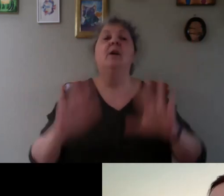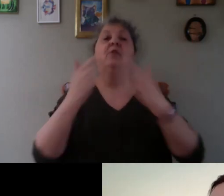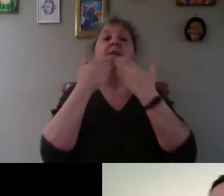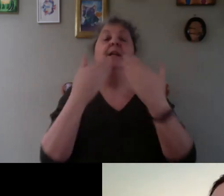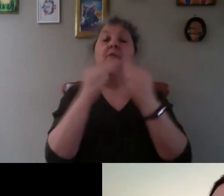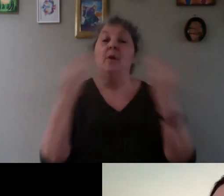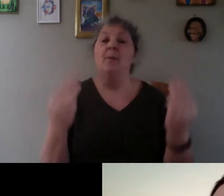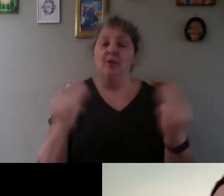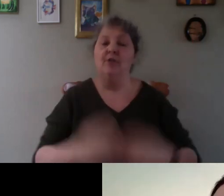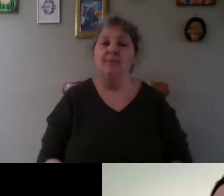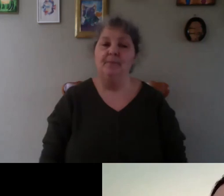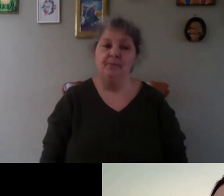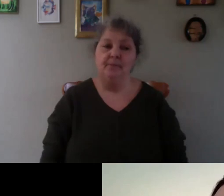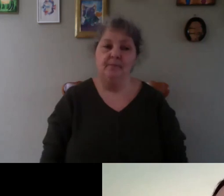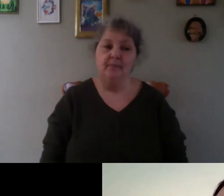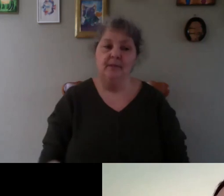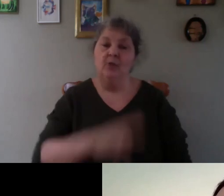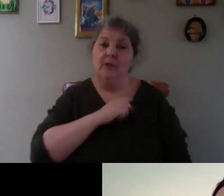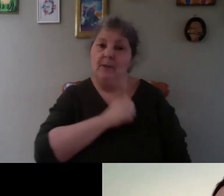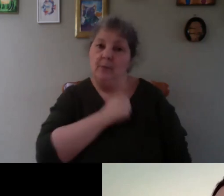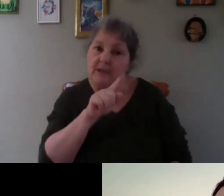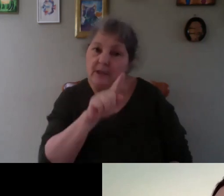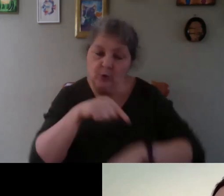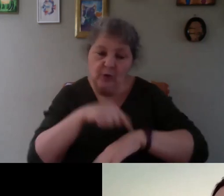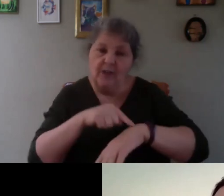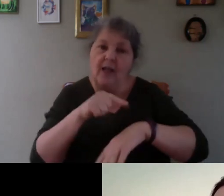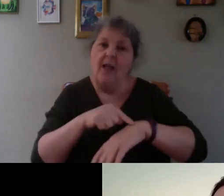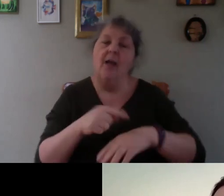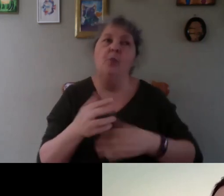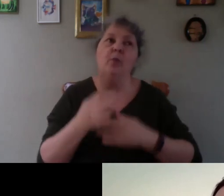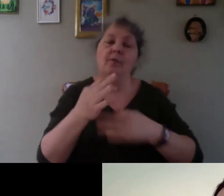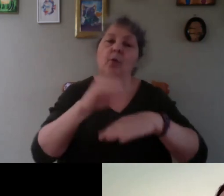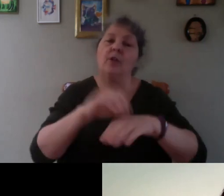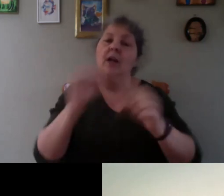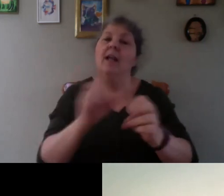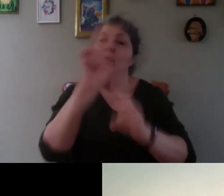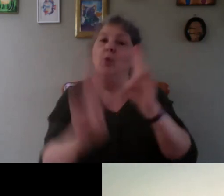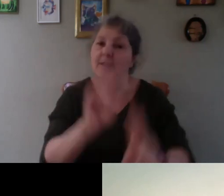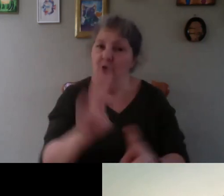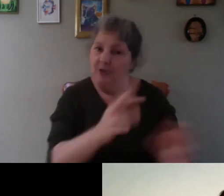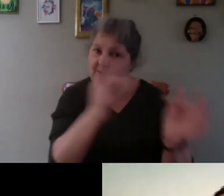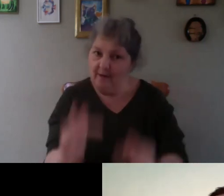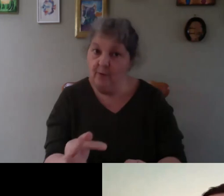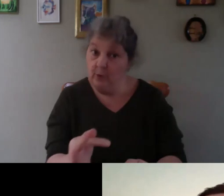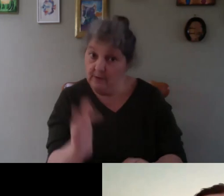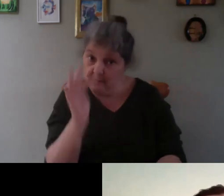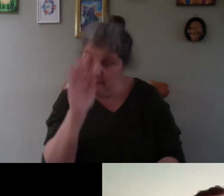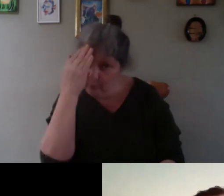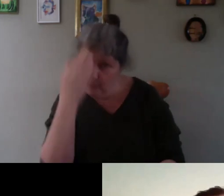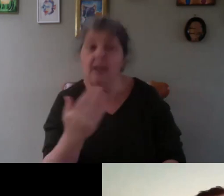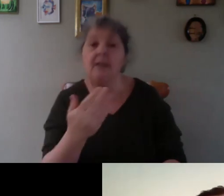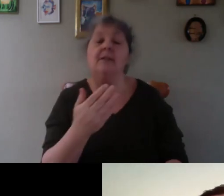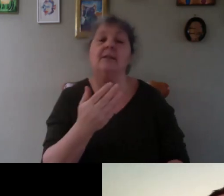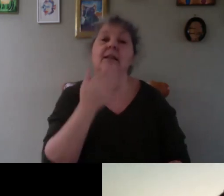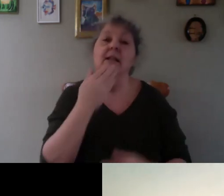much I really appreciate your time and we will forward on any questions afterwards if you don't mind merci beaucoup and